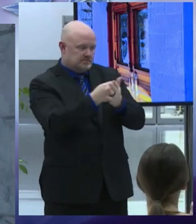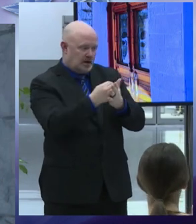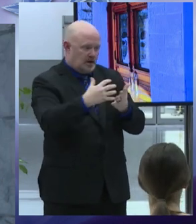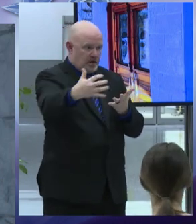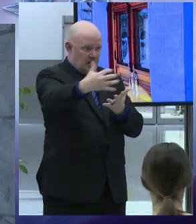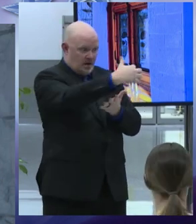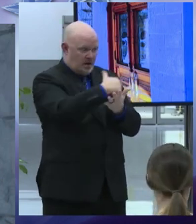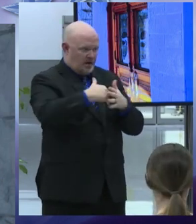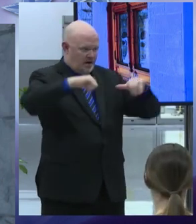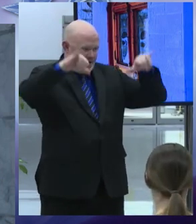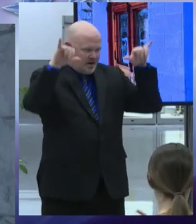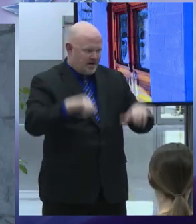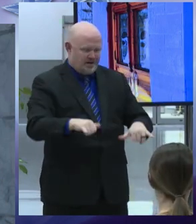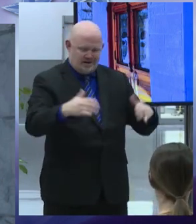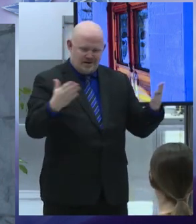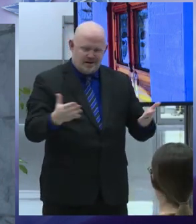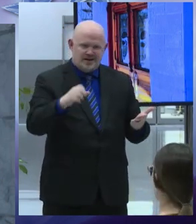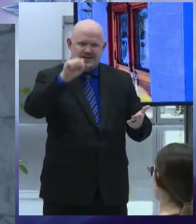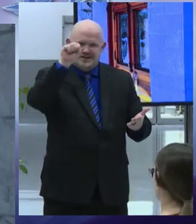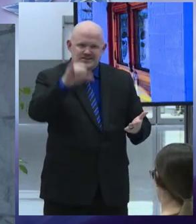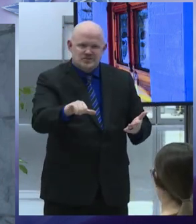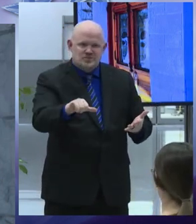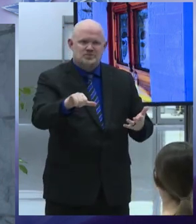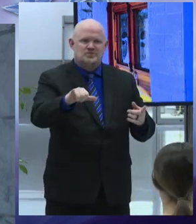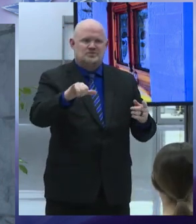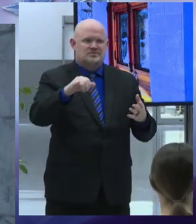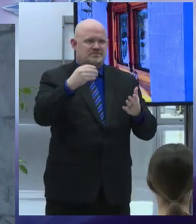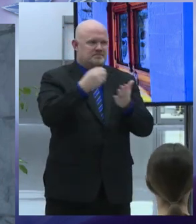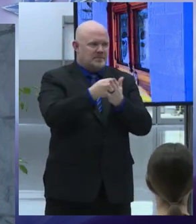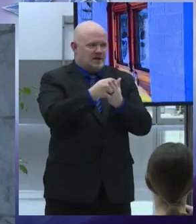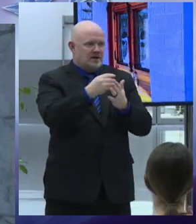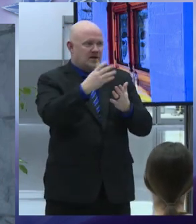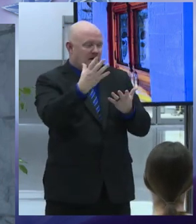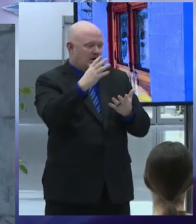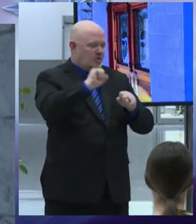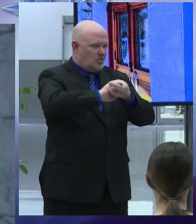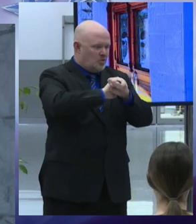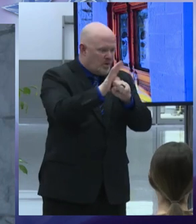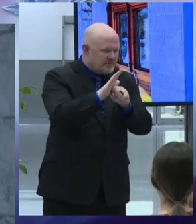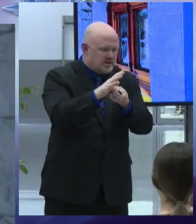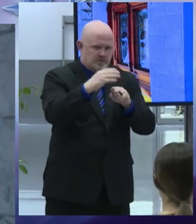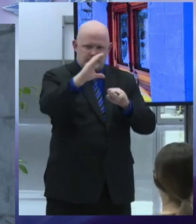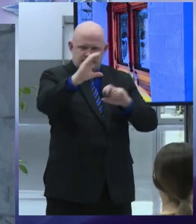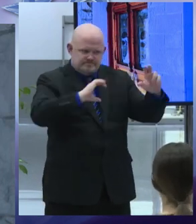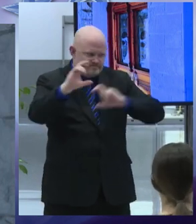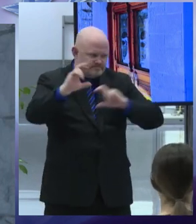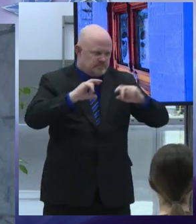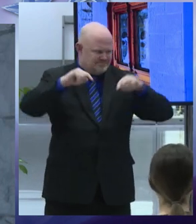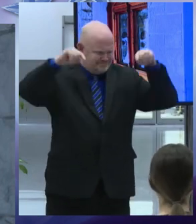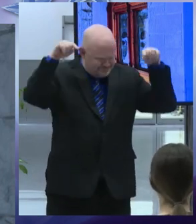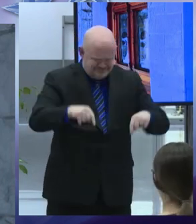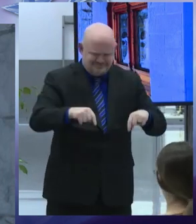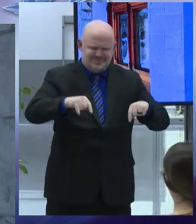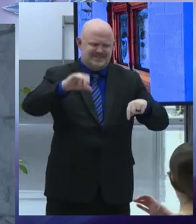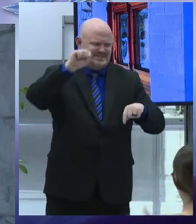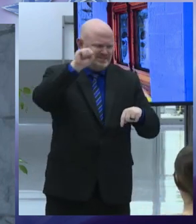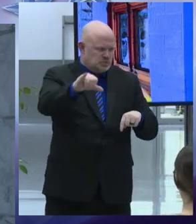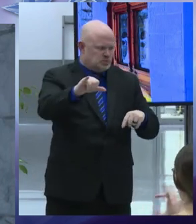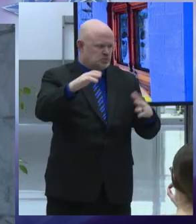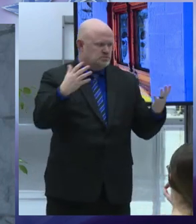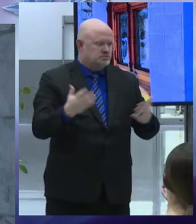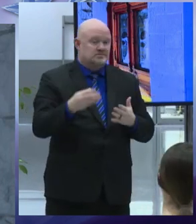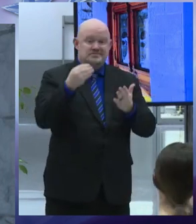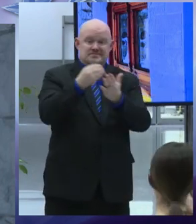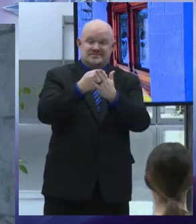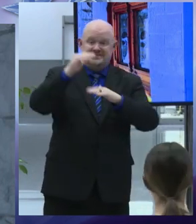and the state's full reimbursement of aid it had withheld due to covet 19. the city's fund balance today stands at 80 million dollars